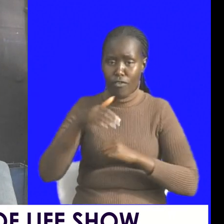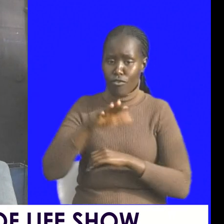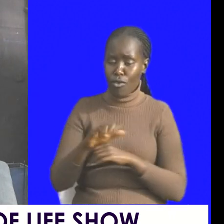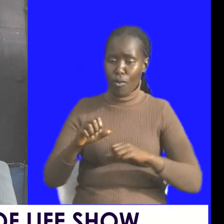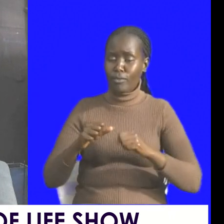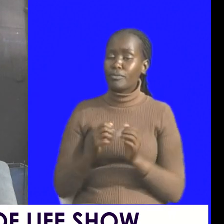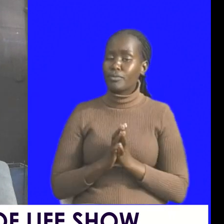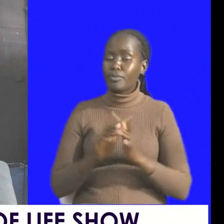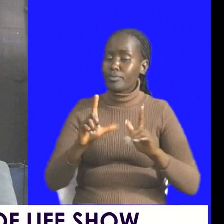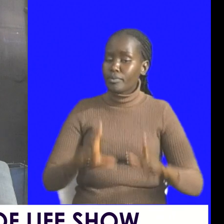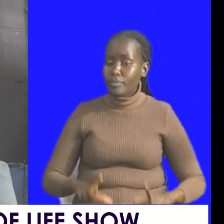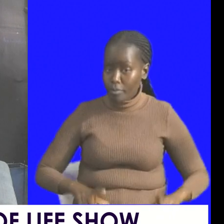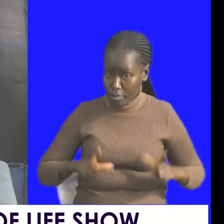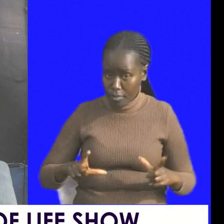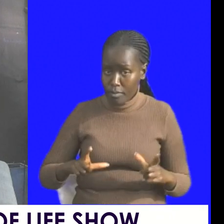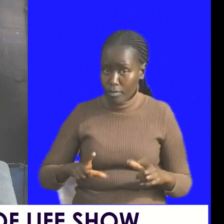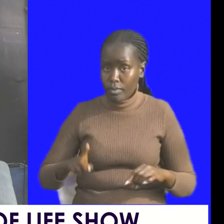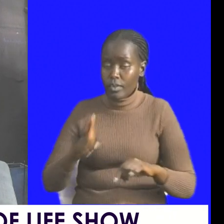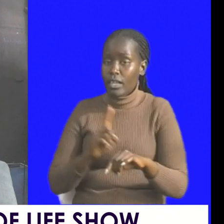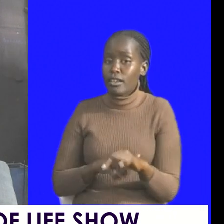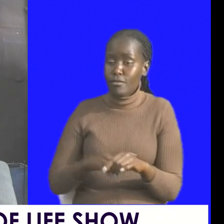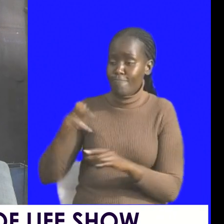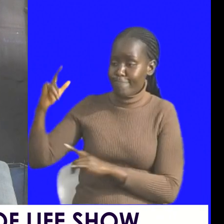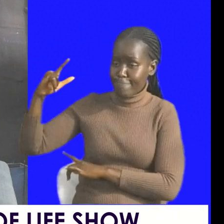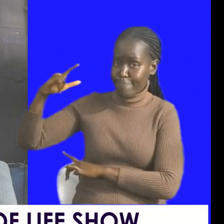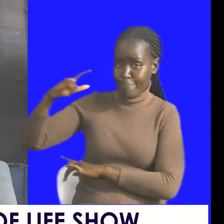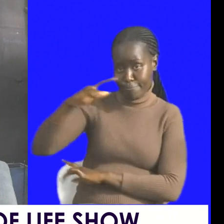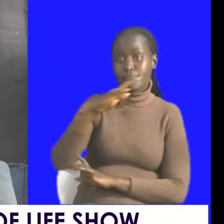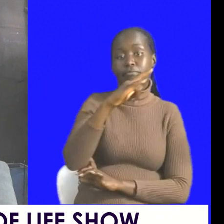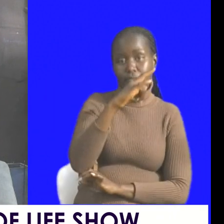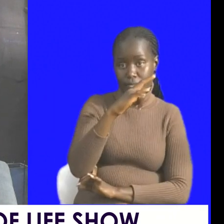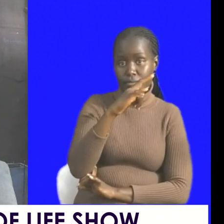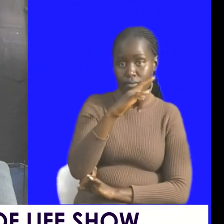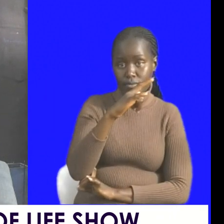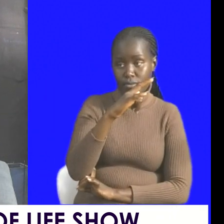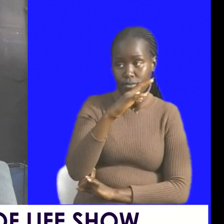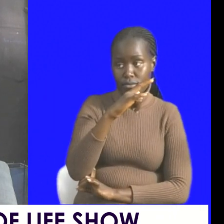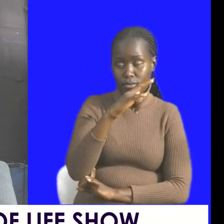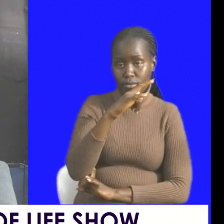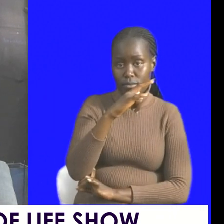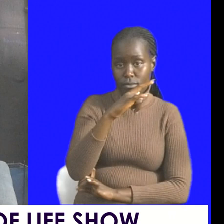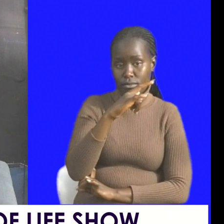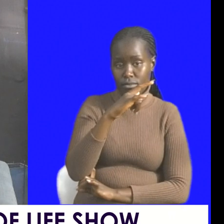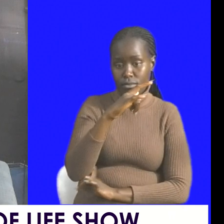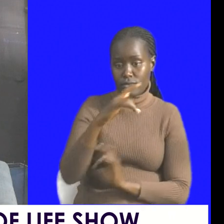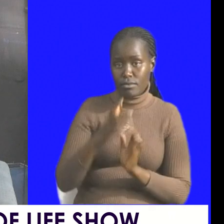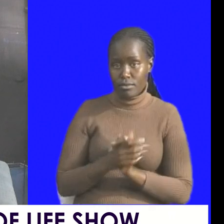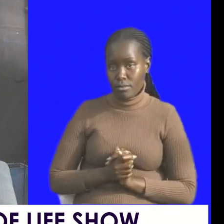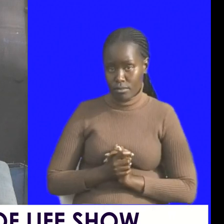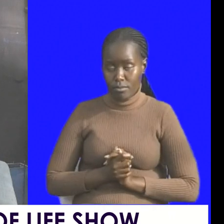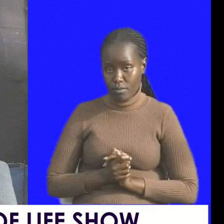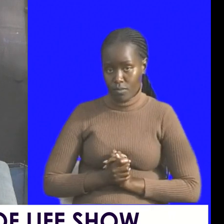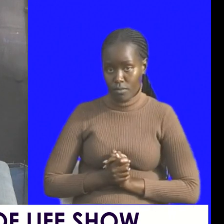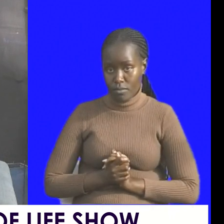life when a when an airplane leaves the heathrow airport and and takes off